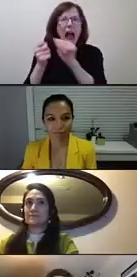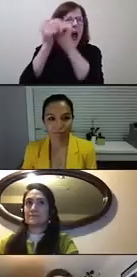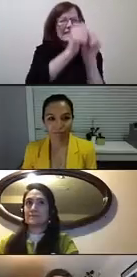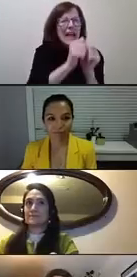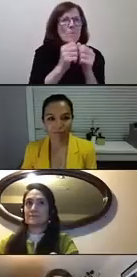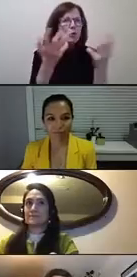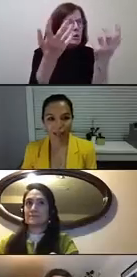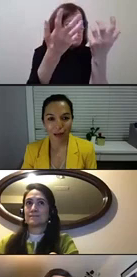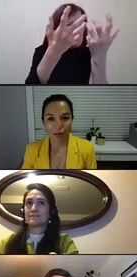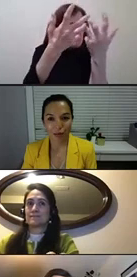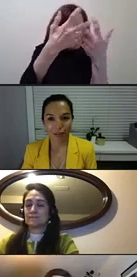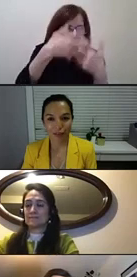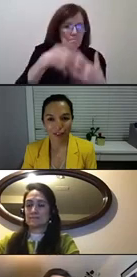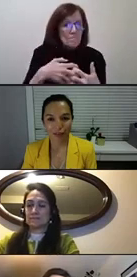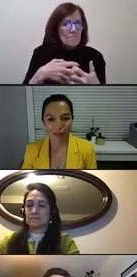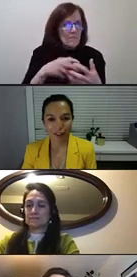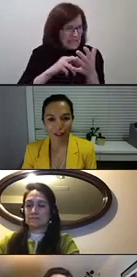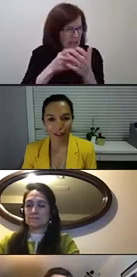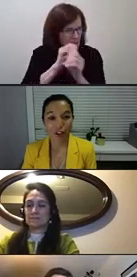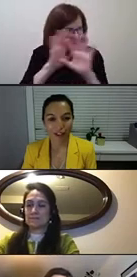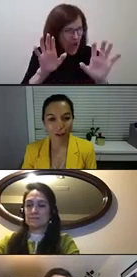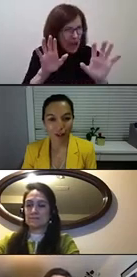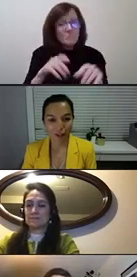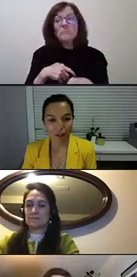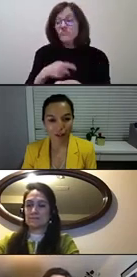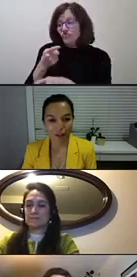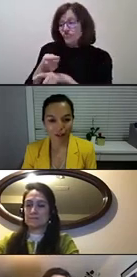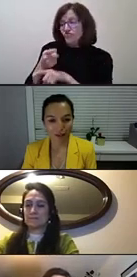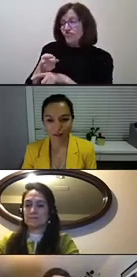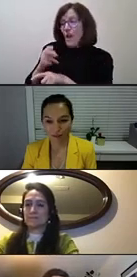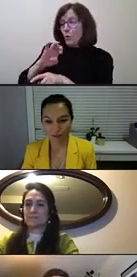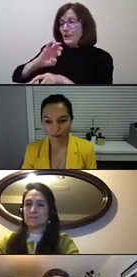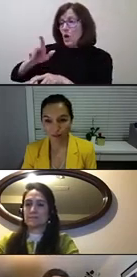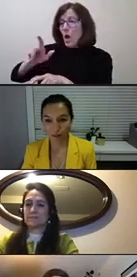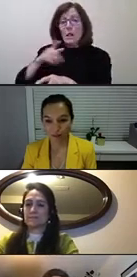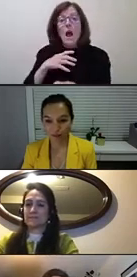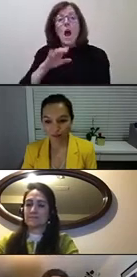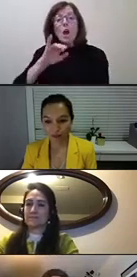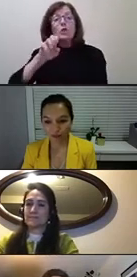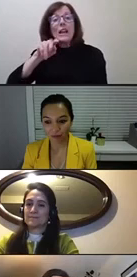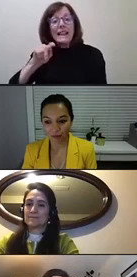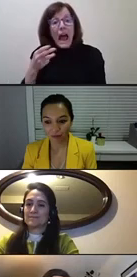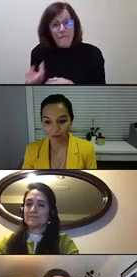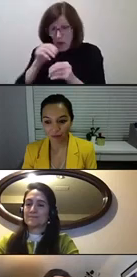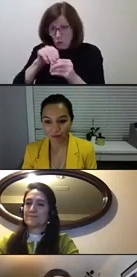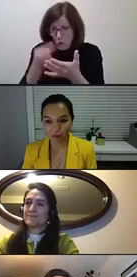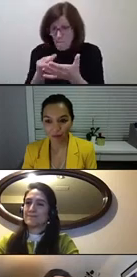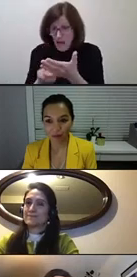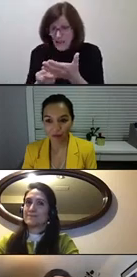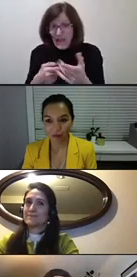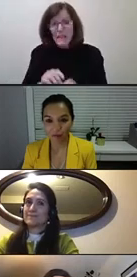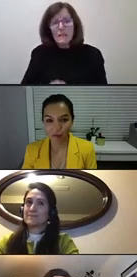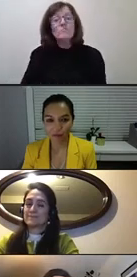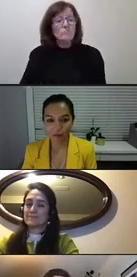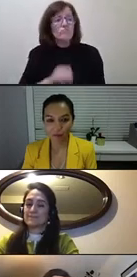absolutely rachel uh jonathan you wanted to comment on sure um and i you know at the